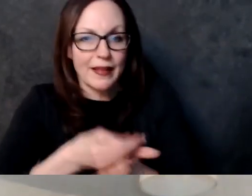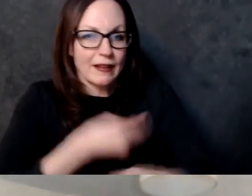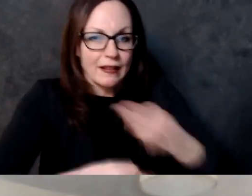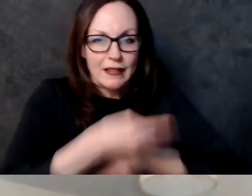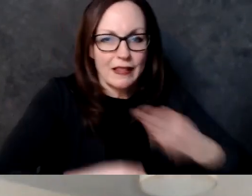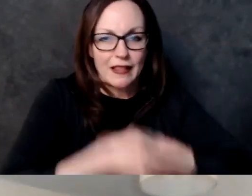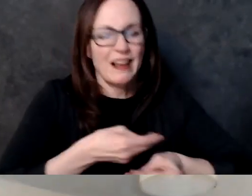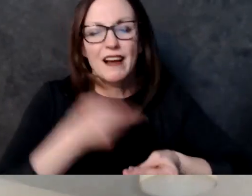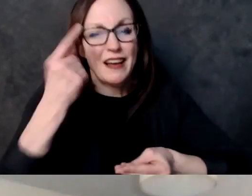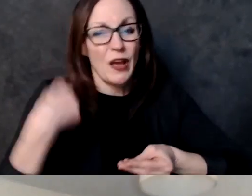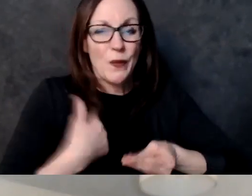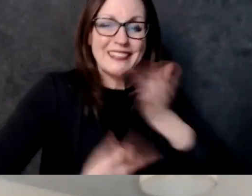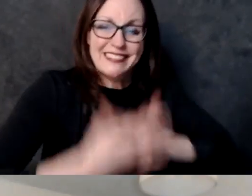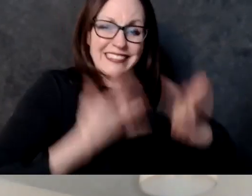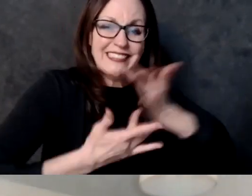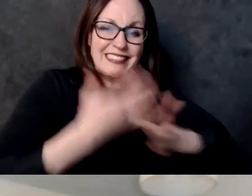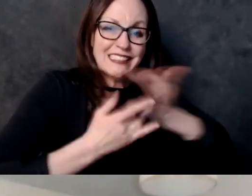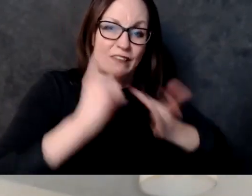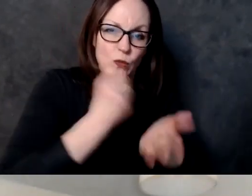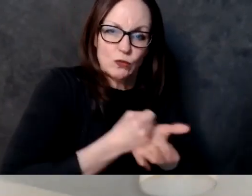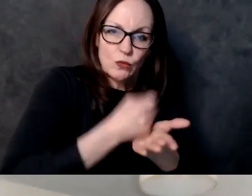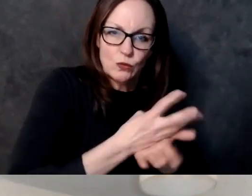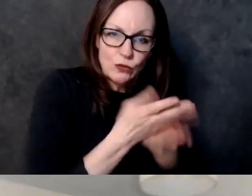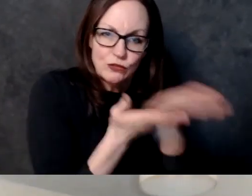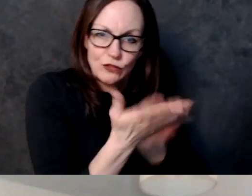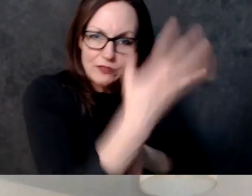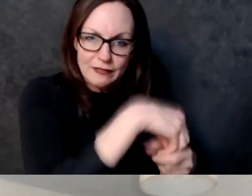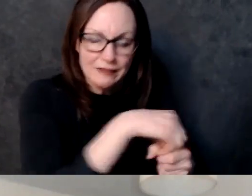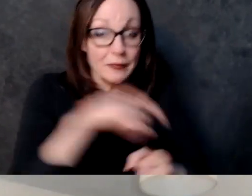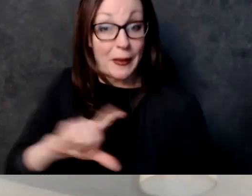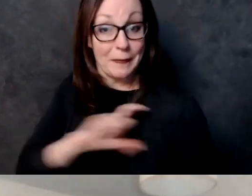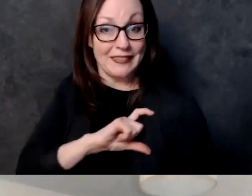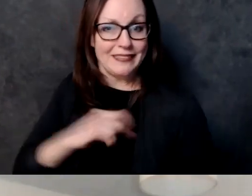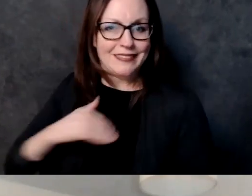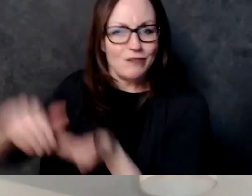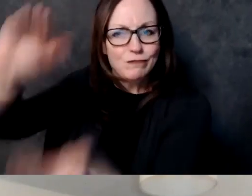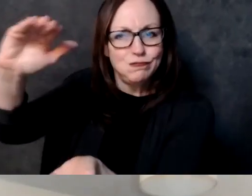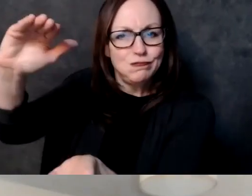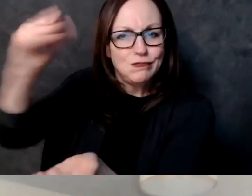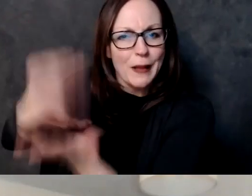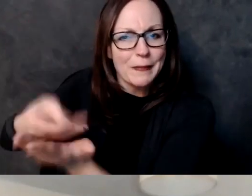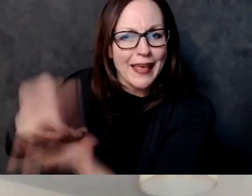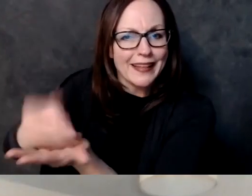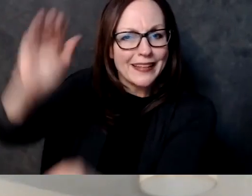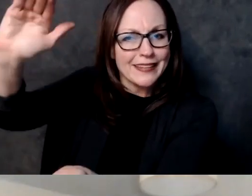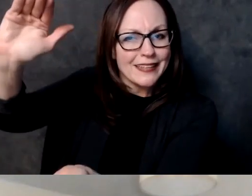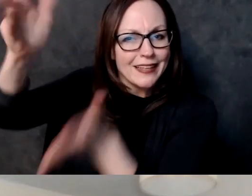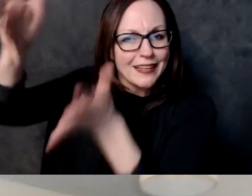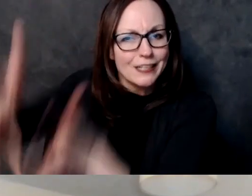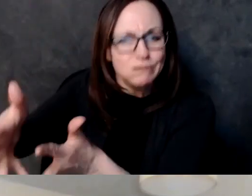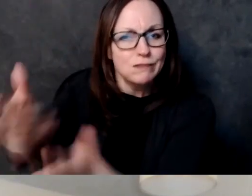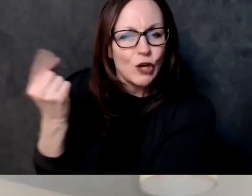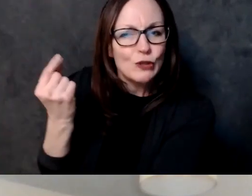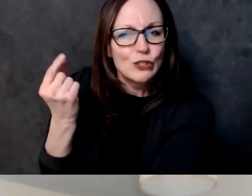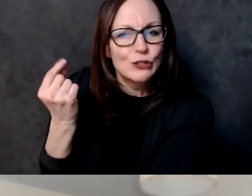access and resources being driven for social service agencies in this country and you know police's budgets